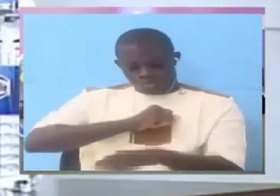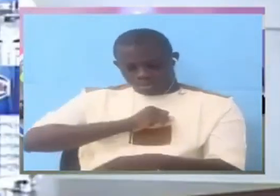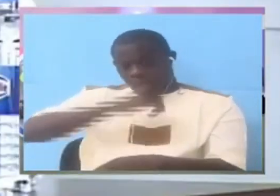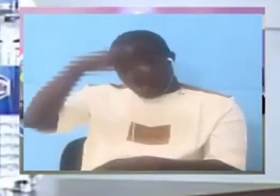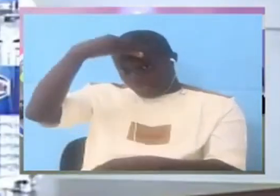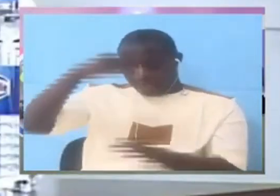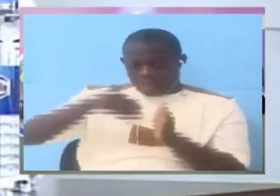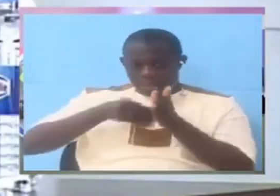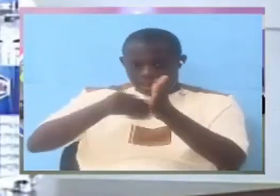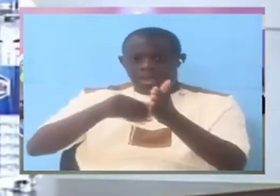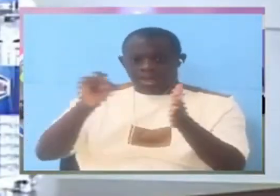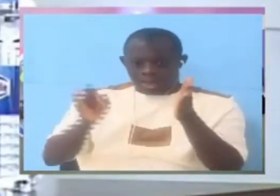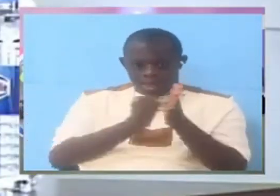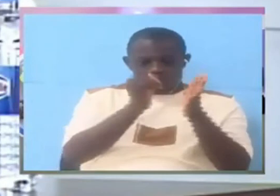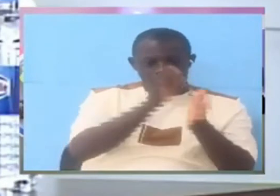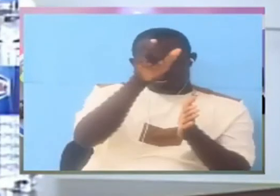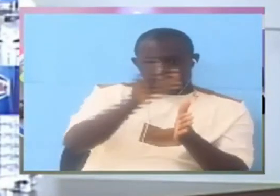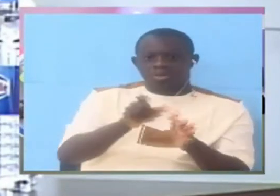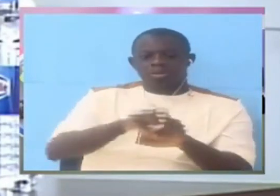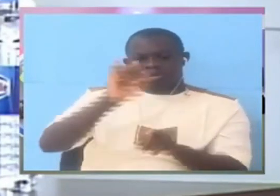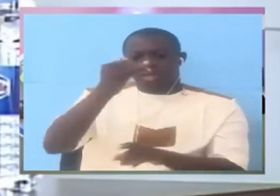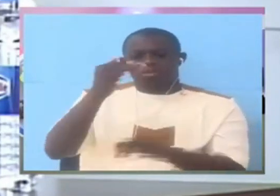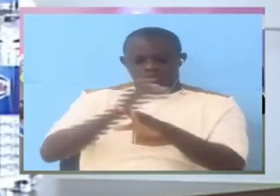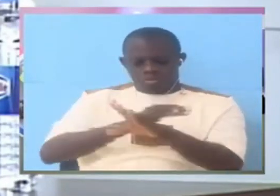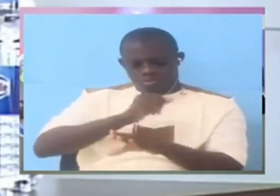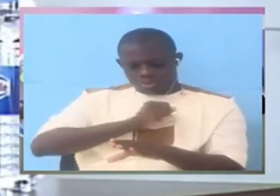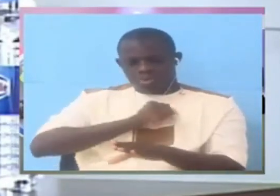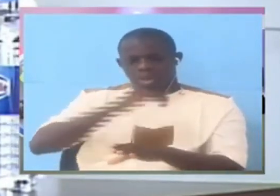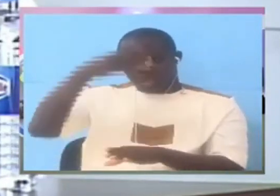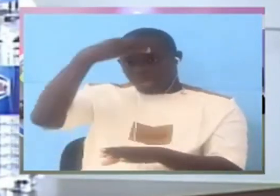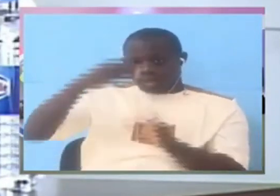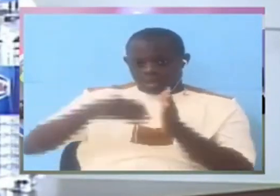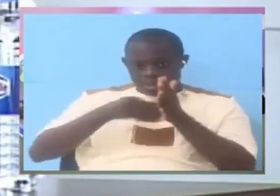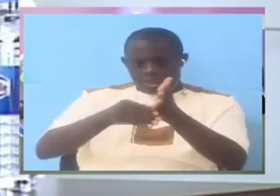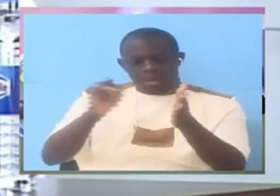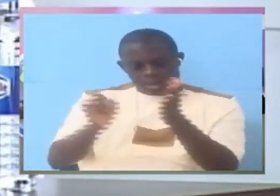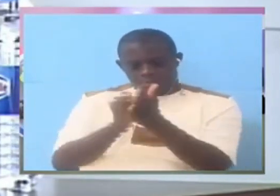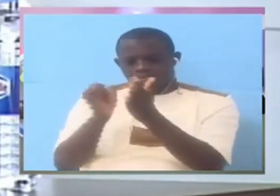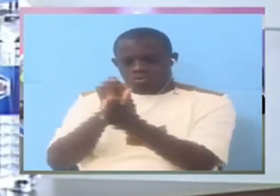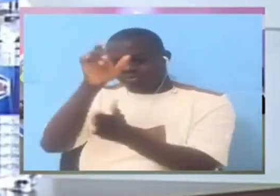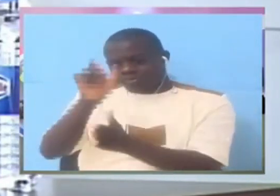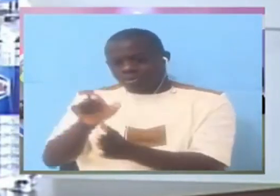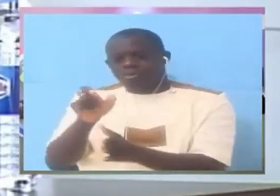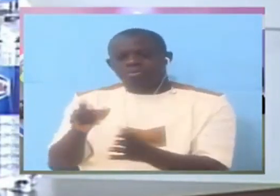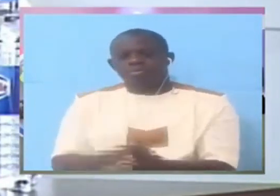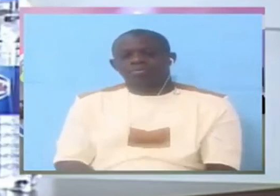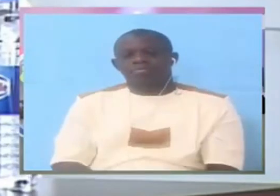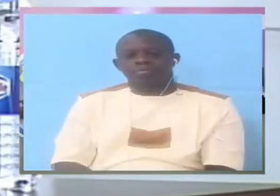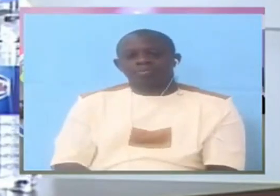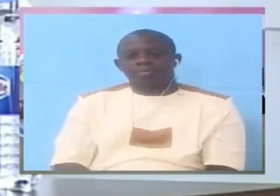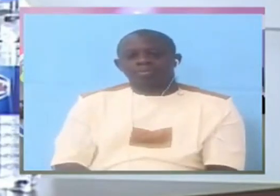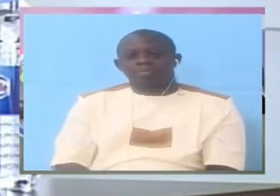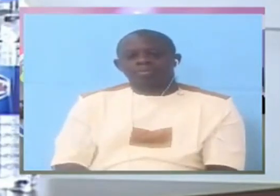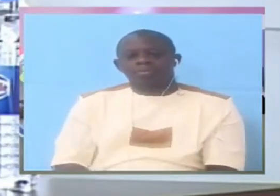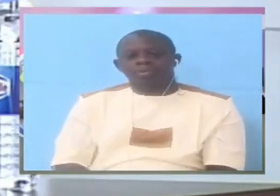As she said She was head of investigation Not in what instances I said If we are If the